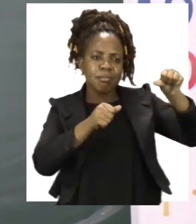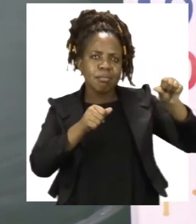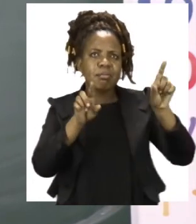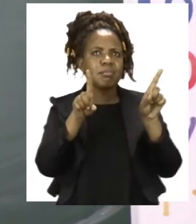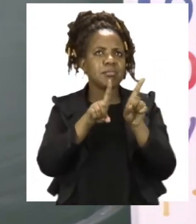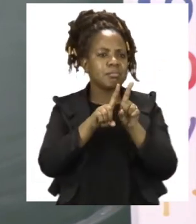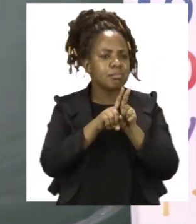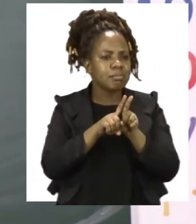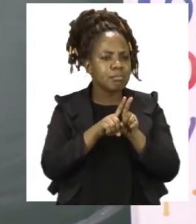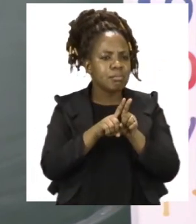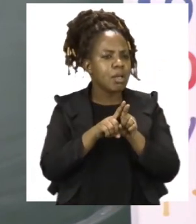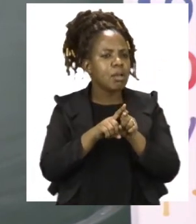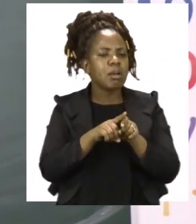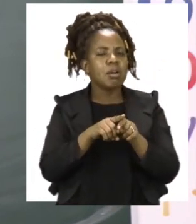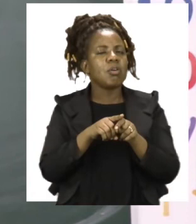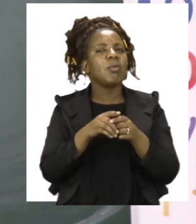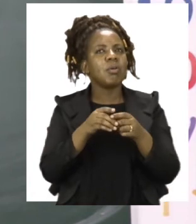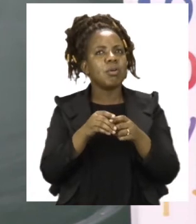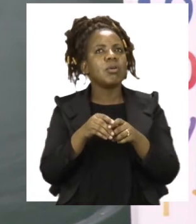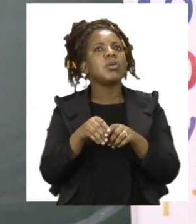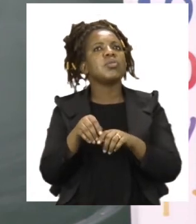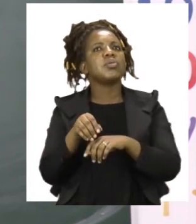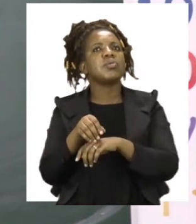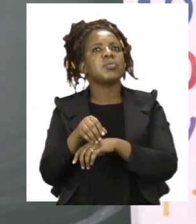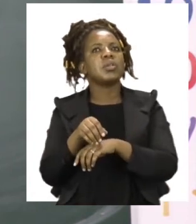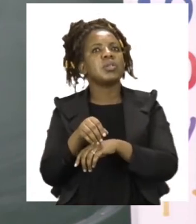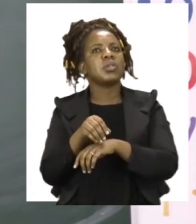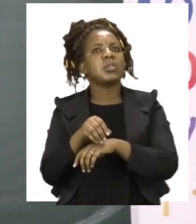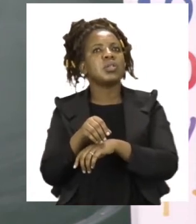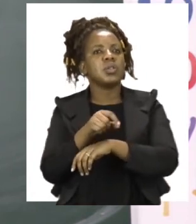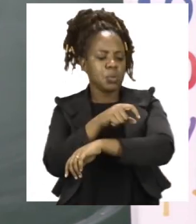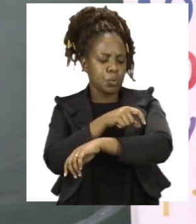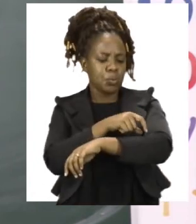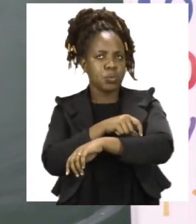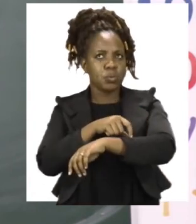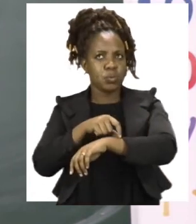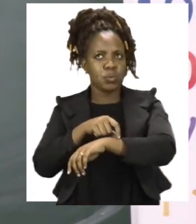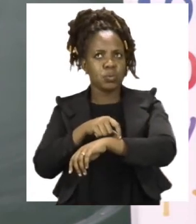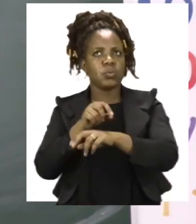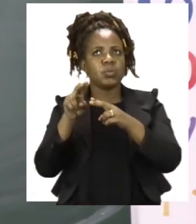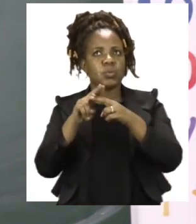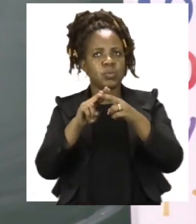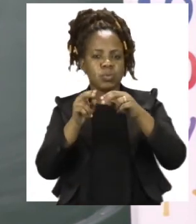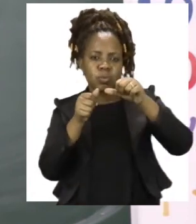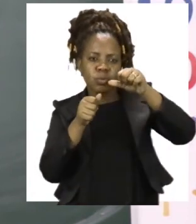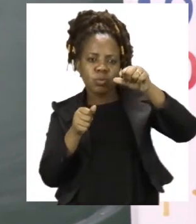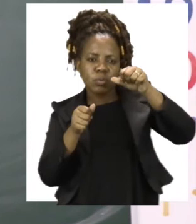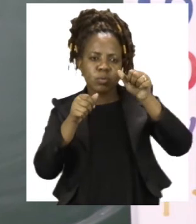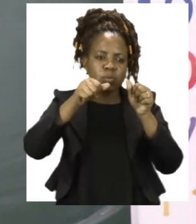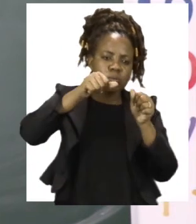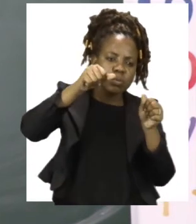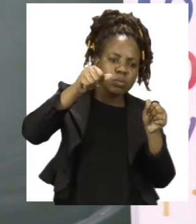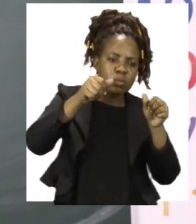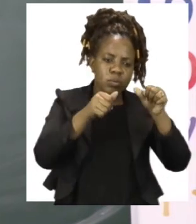and I want you to check with your ruler if the sides are the same length. Then you are going to write either yes